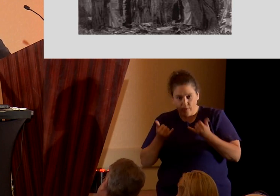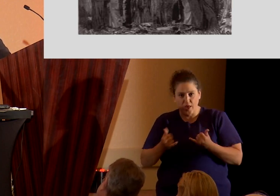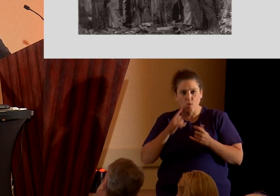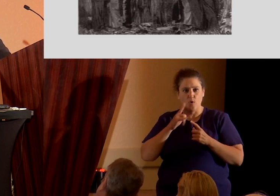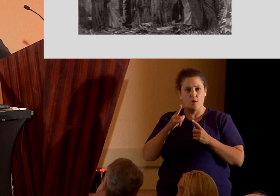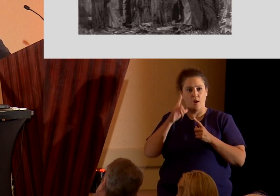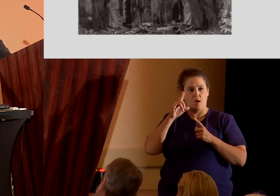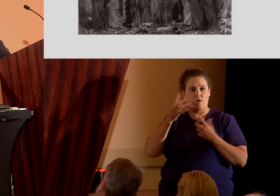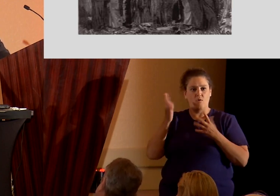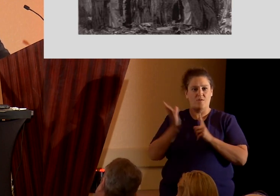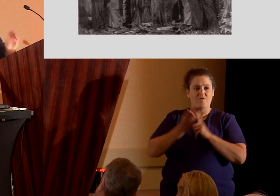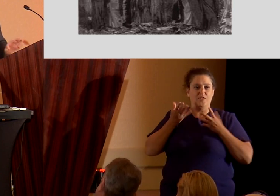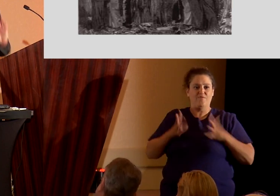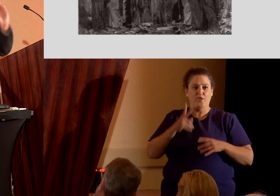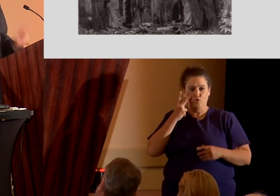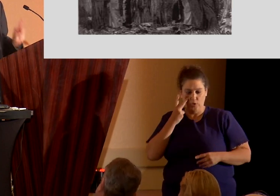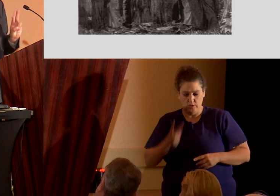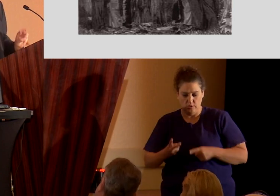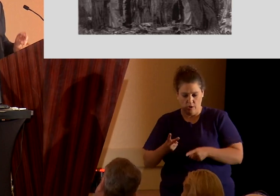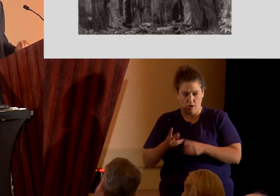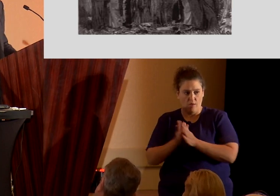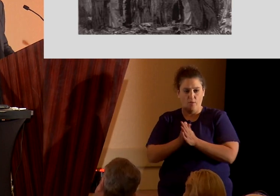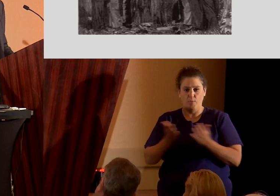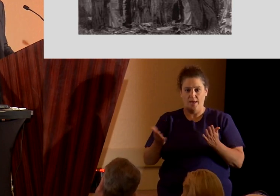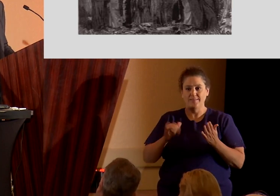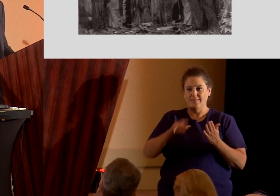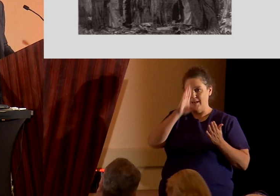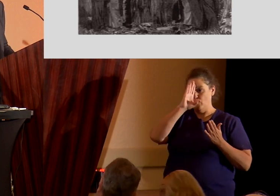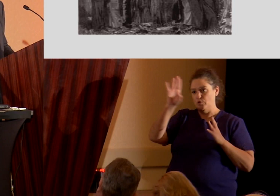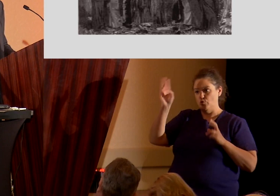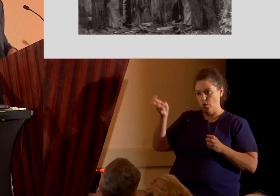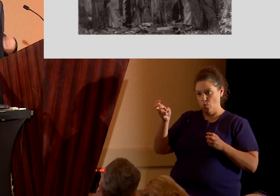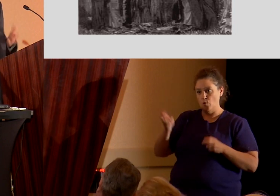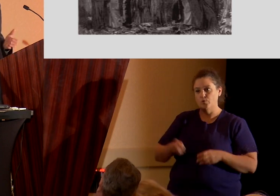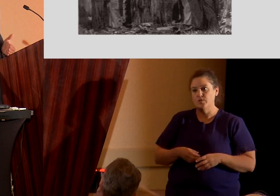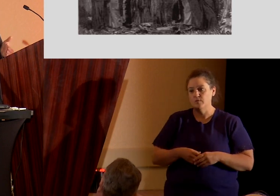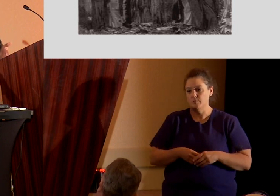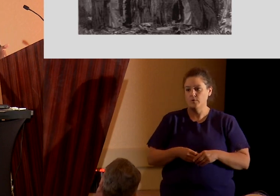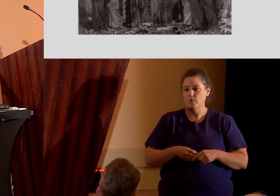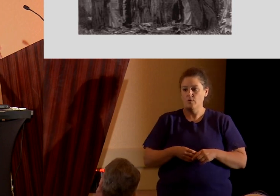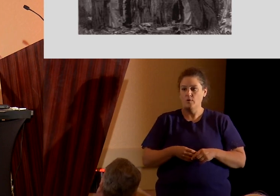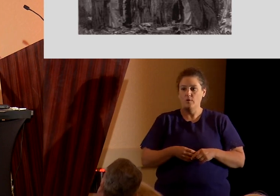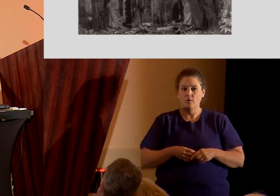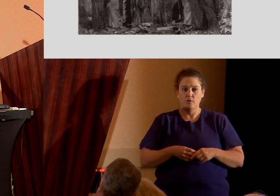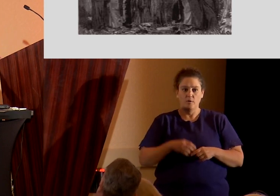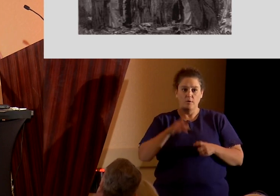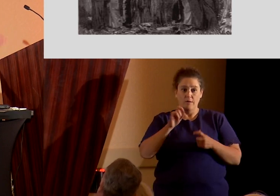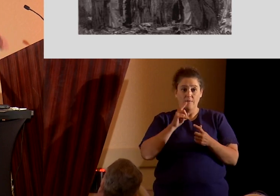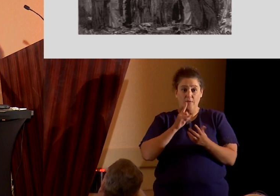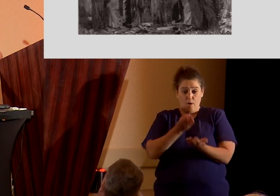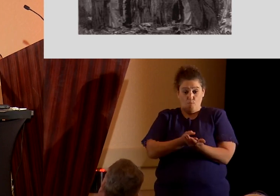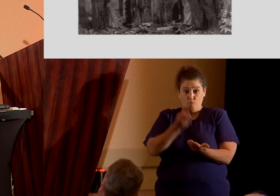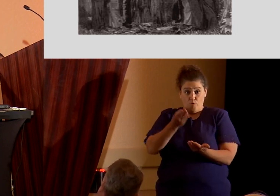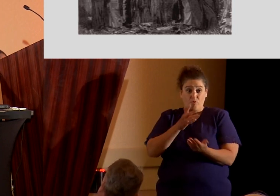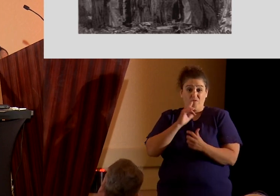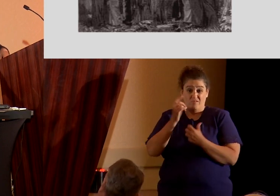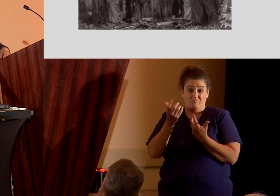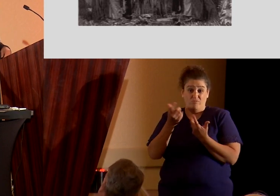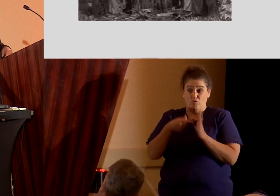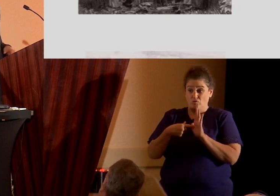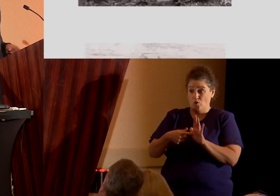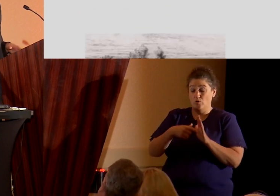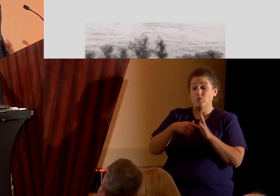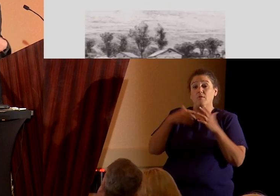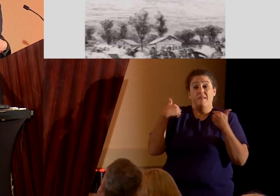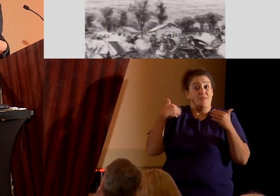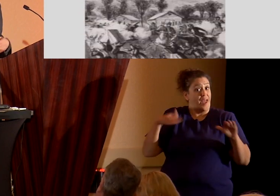that they saw the plates. Again, direct quote. The concrete proof thus established, the angel came and took the